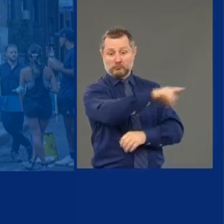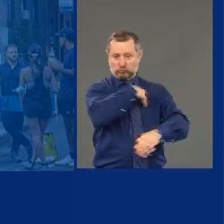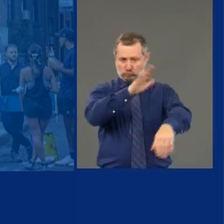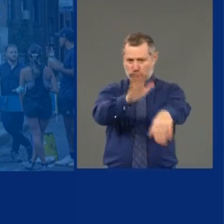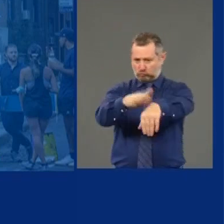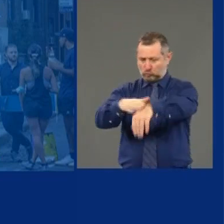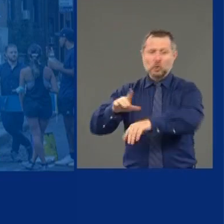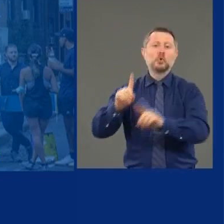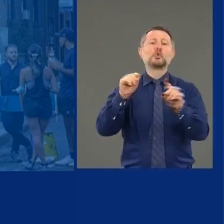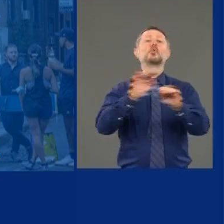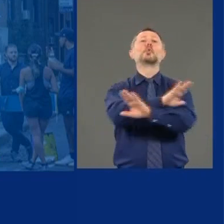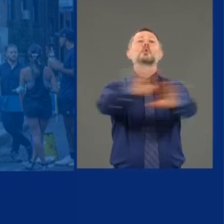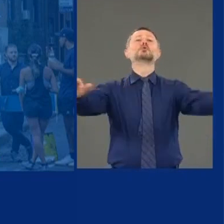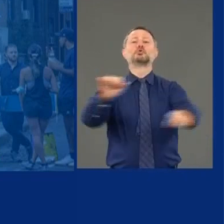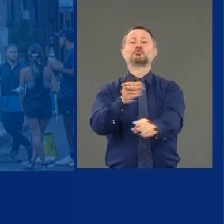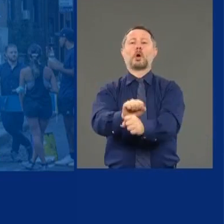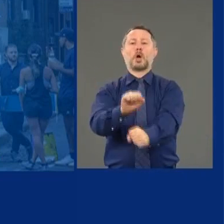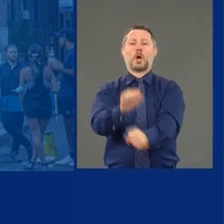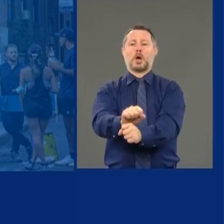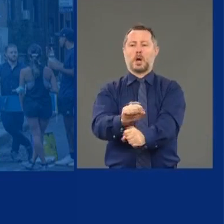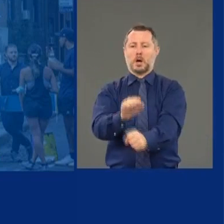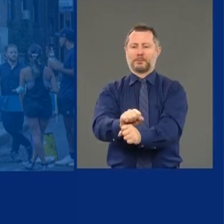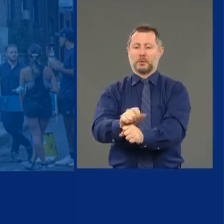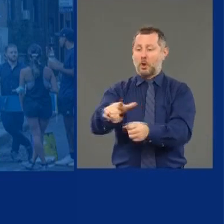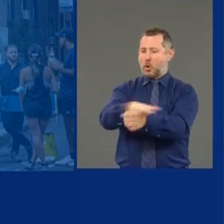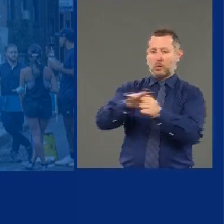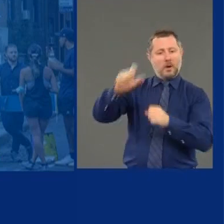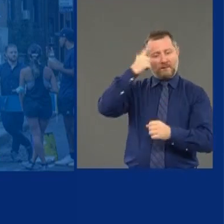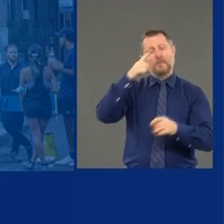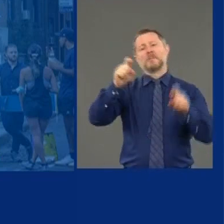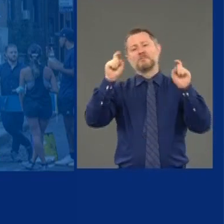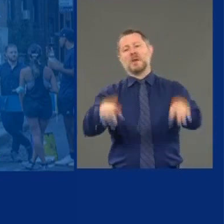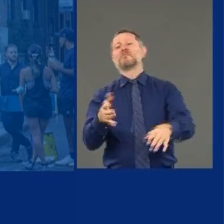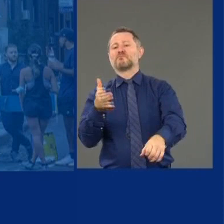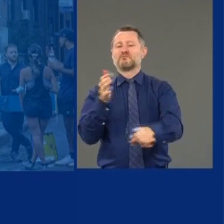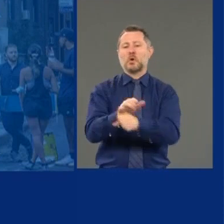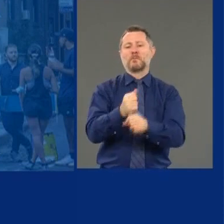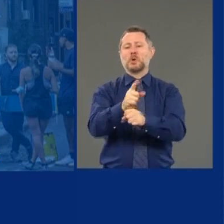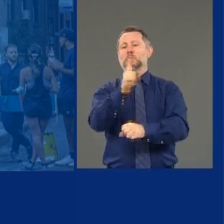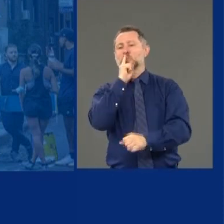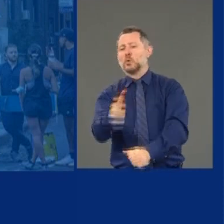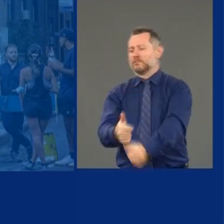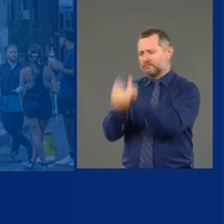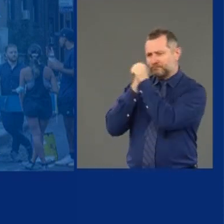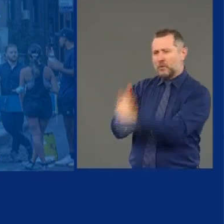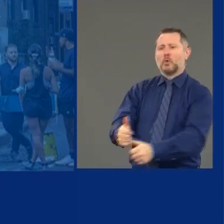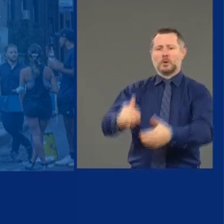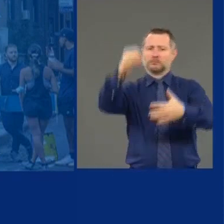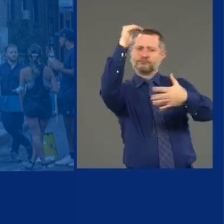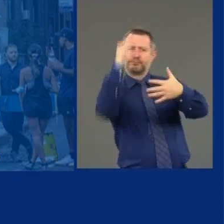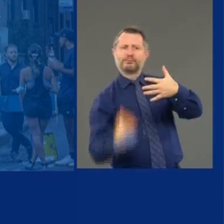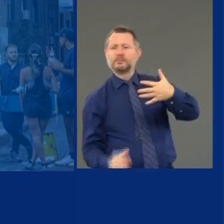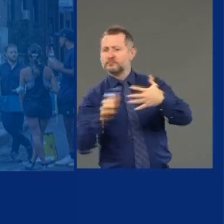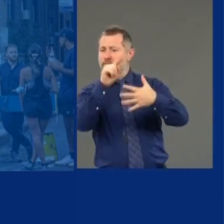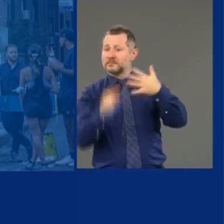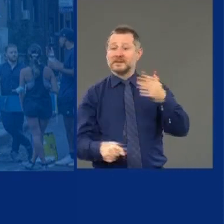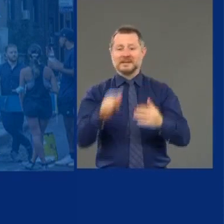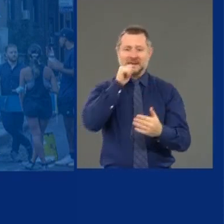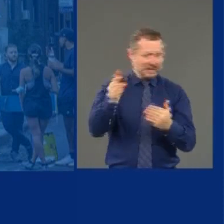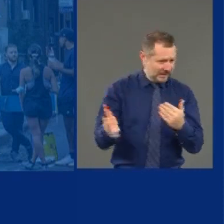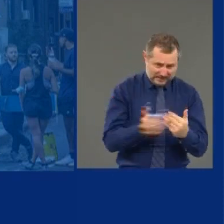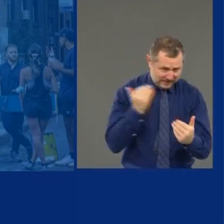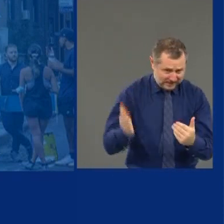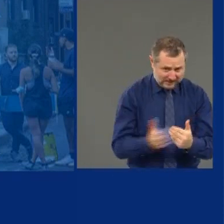Do your job. Local governments are supposed to be enforcing compliance. Compliance is hard. Why?